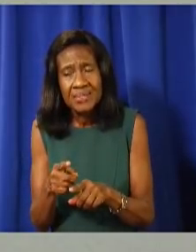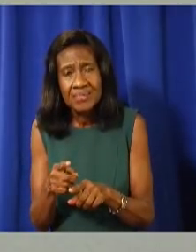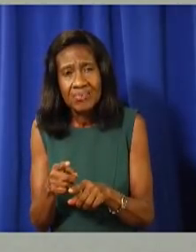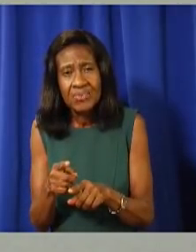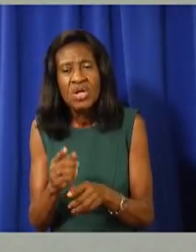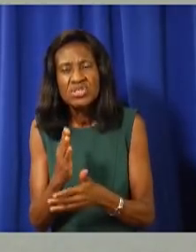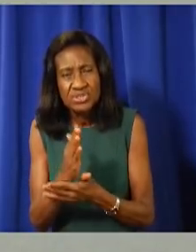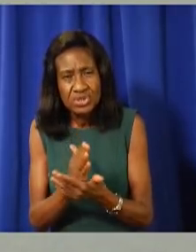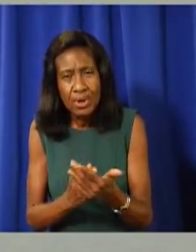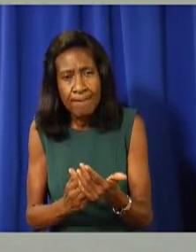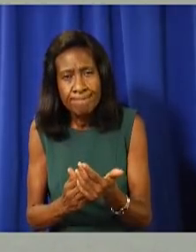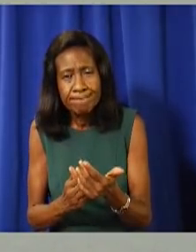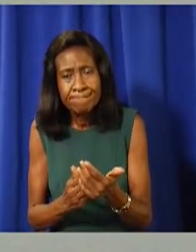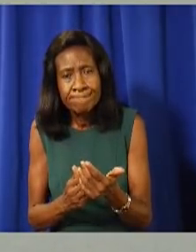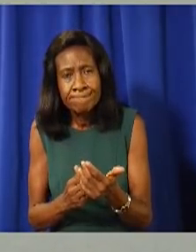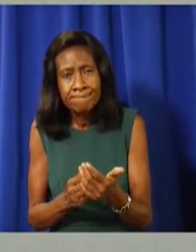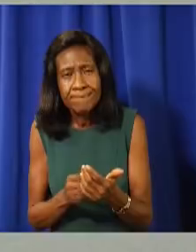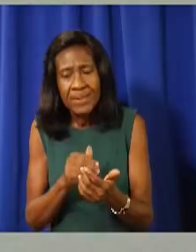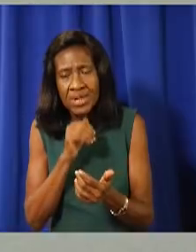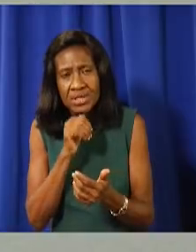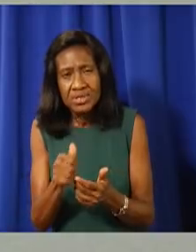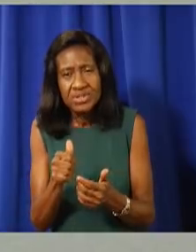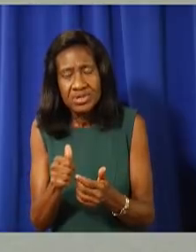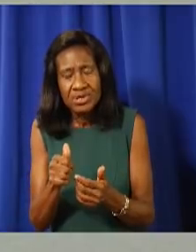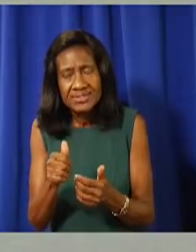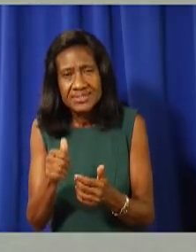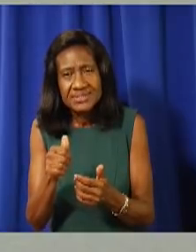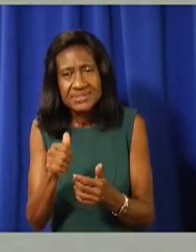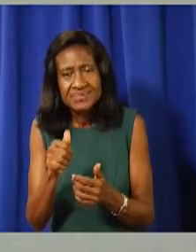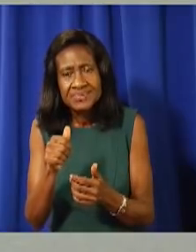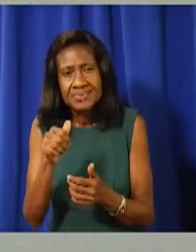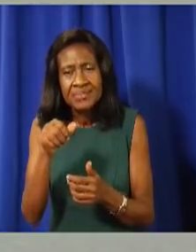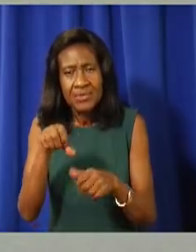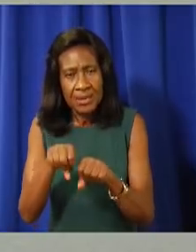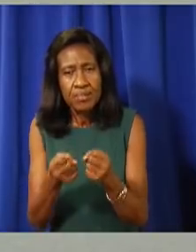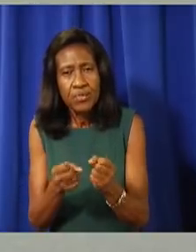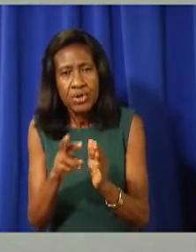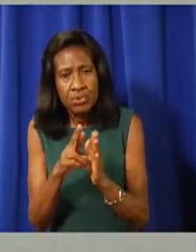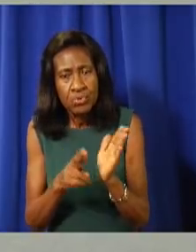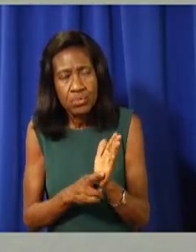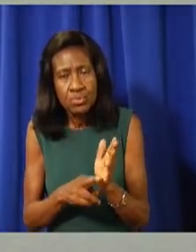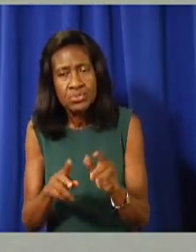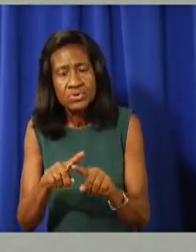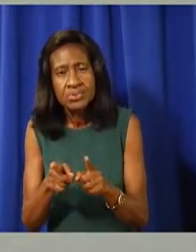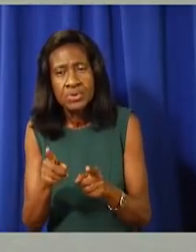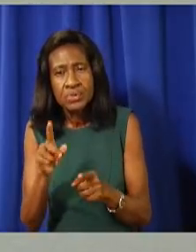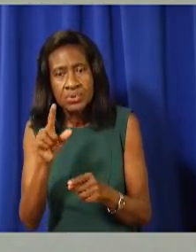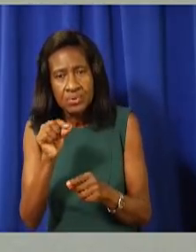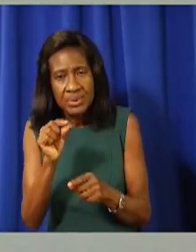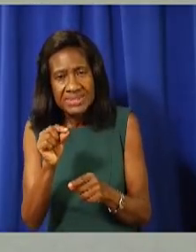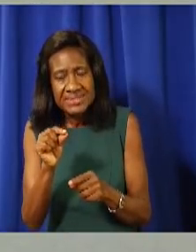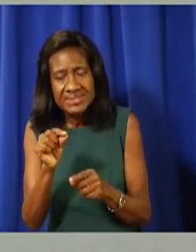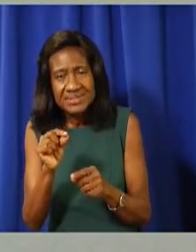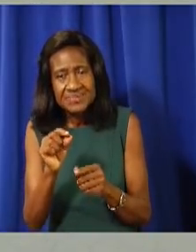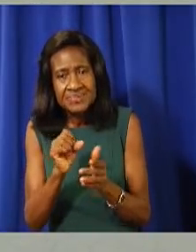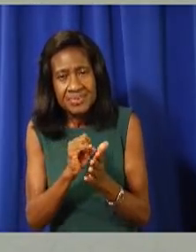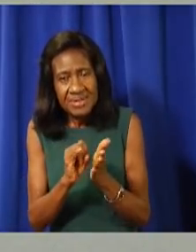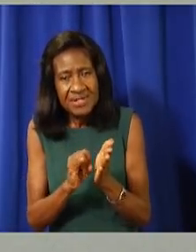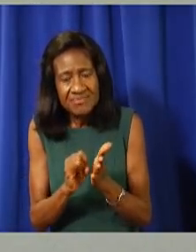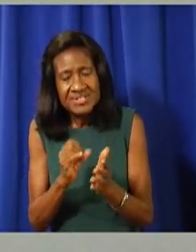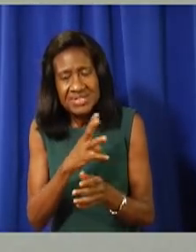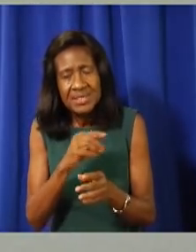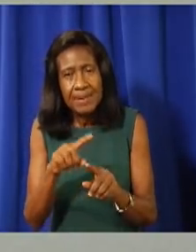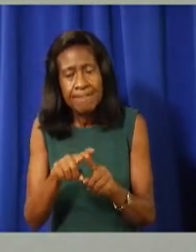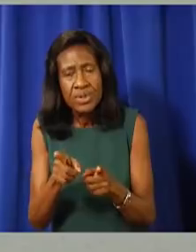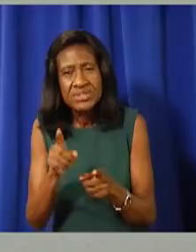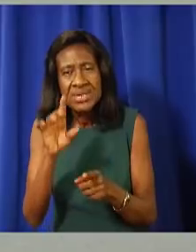investigation. But there are 20 currently being investigated, and eight of those occurred since the 9th of August.